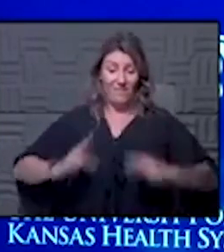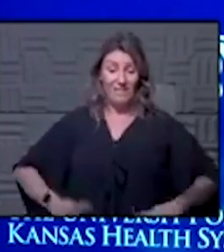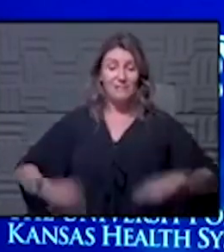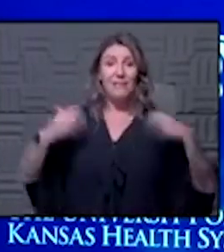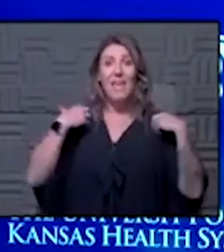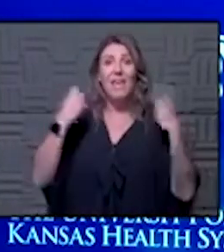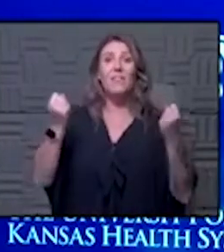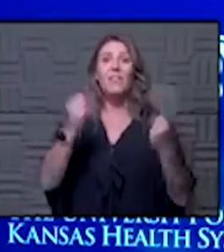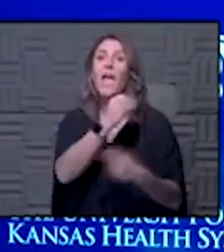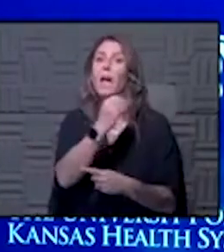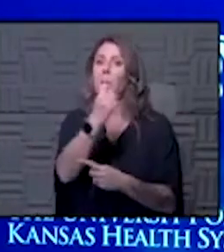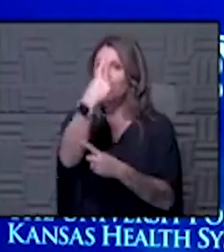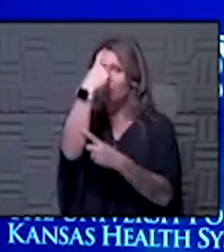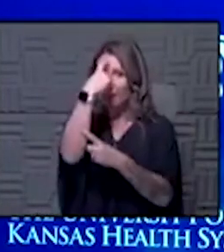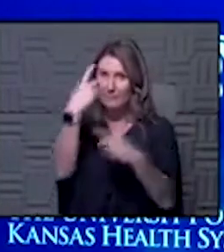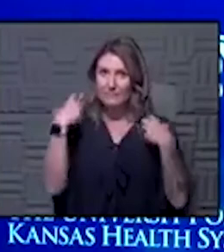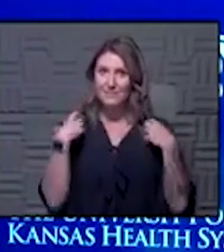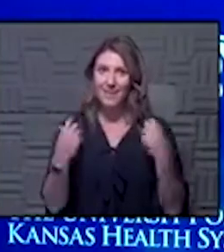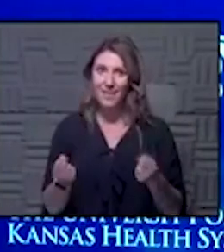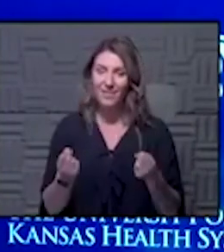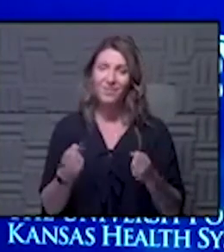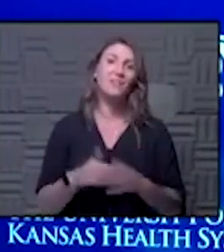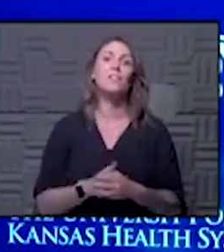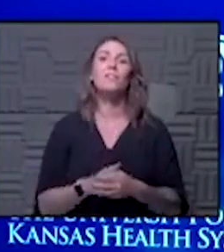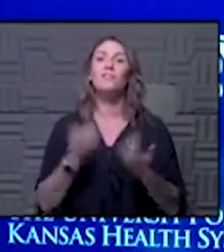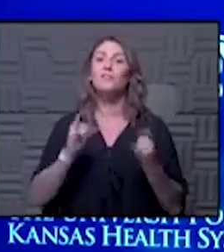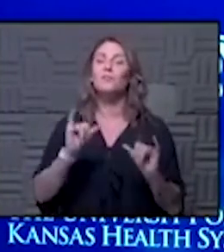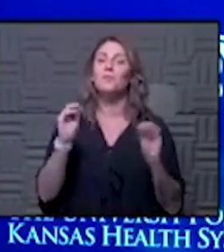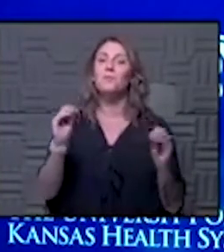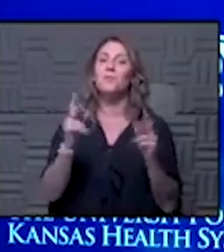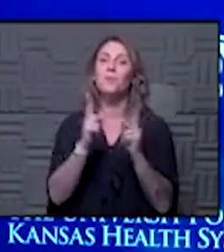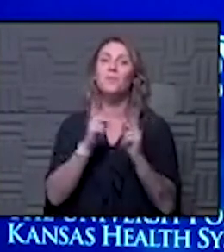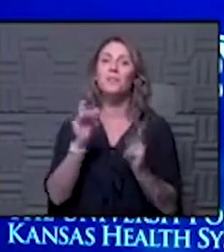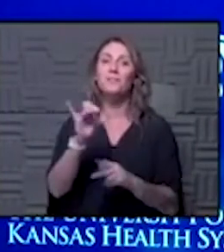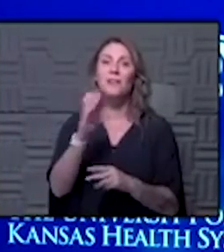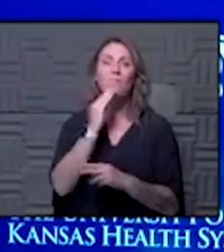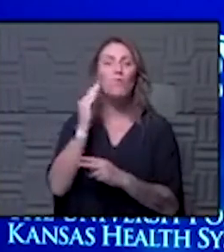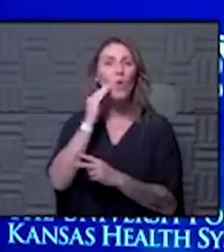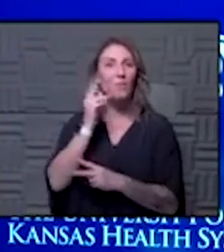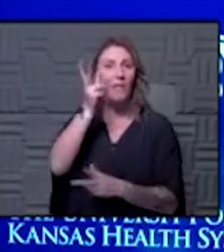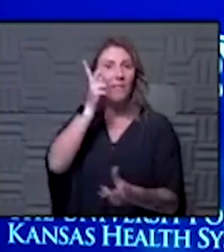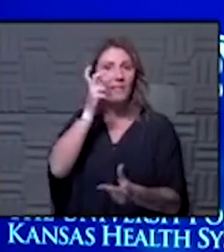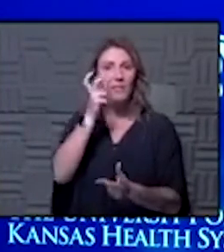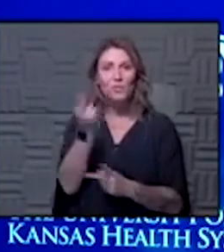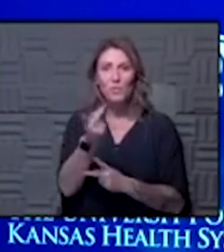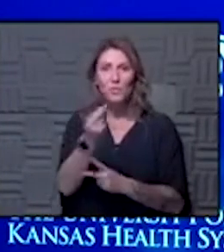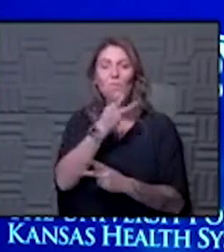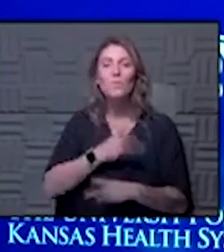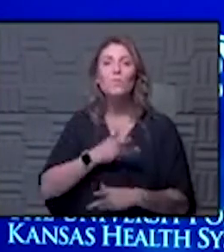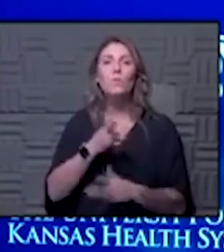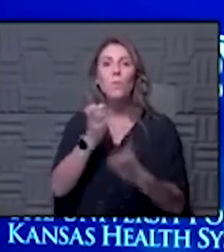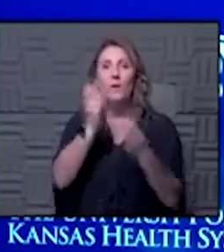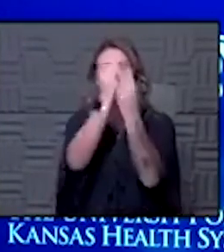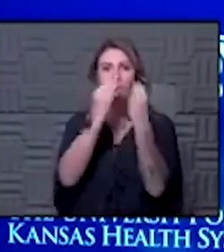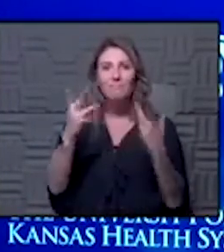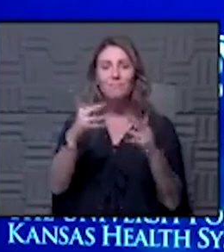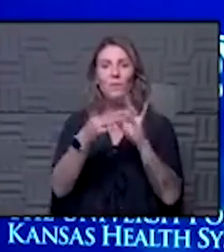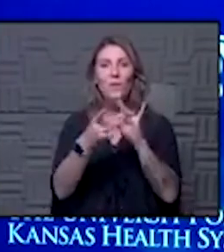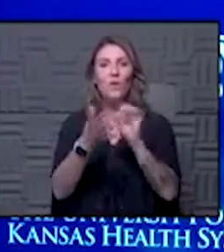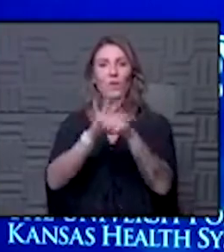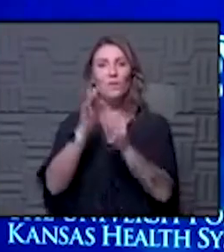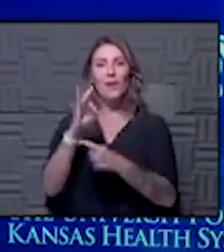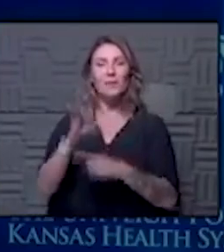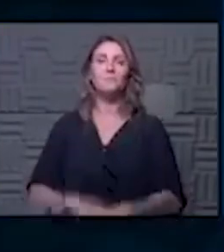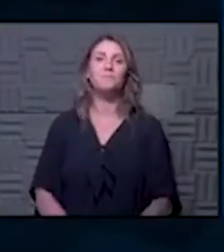and mentally healthy there's still no place like home let's take a listen to what these two women have to share about covid